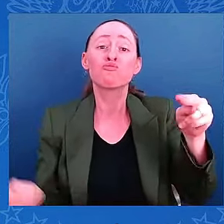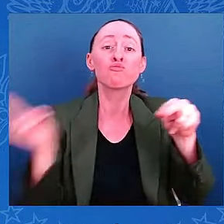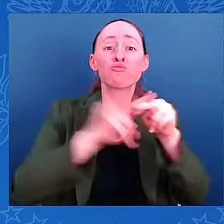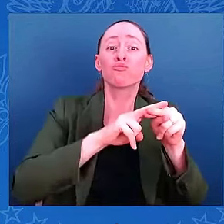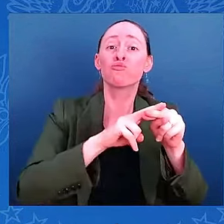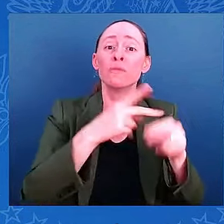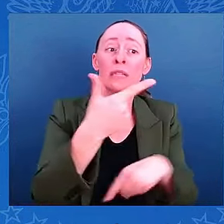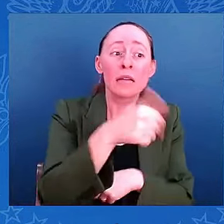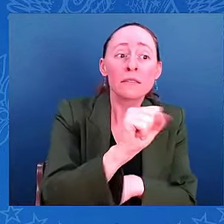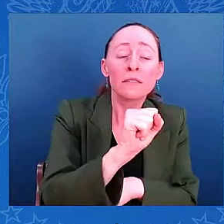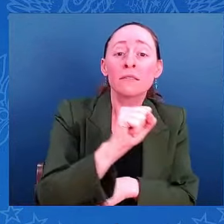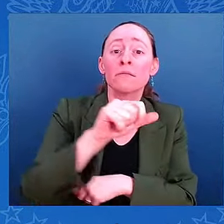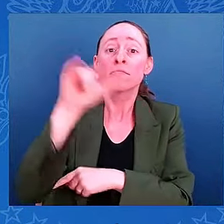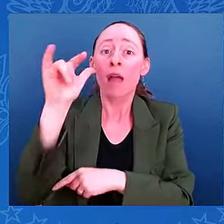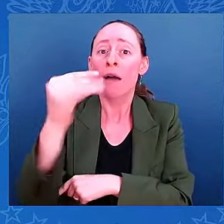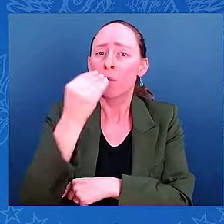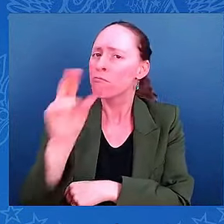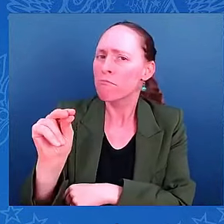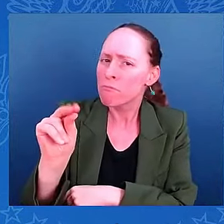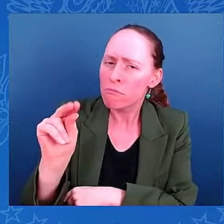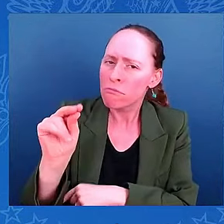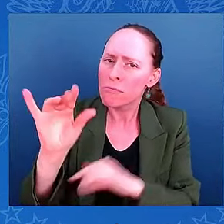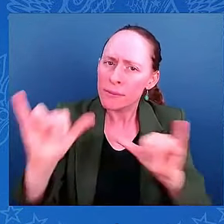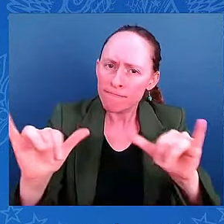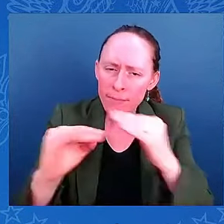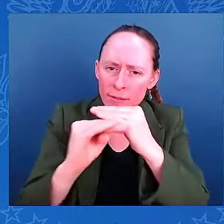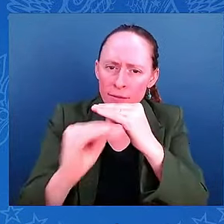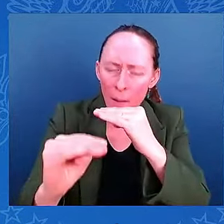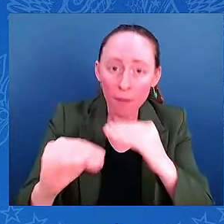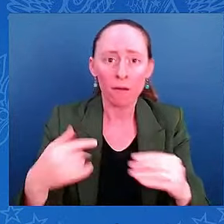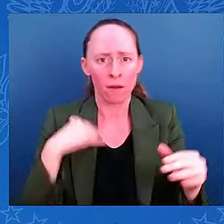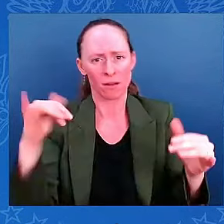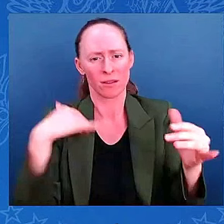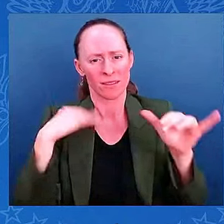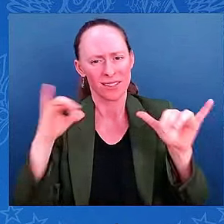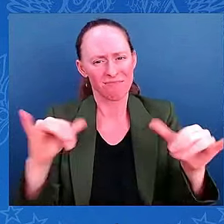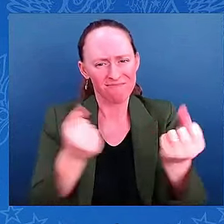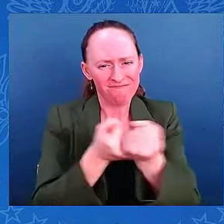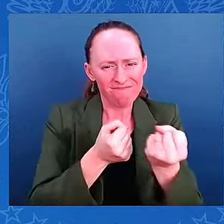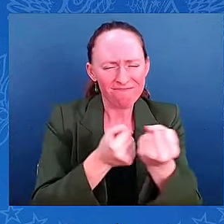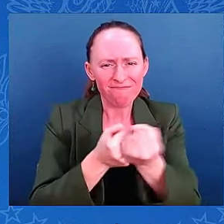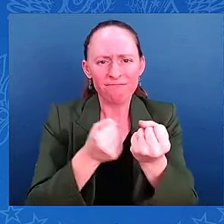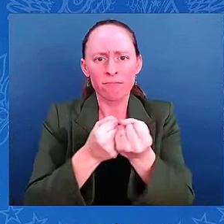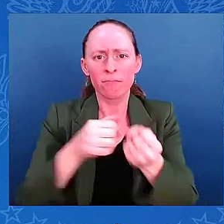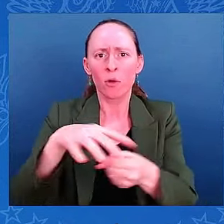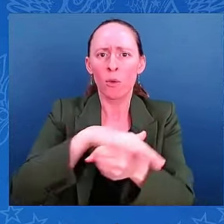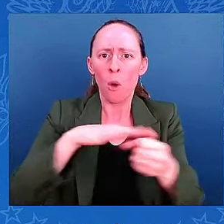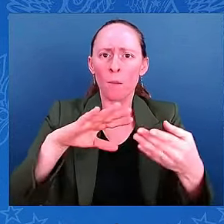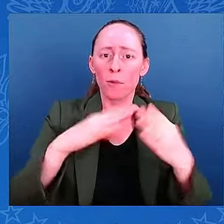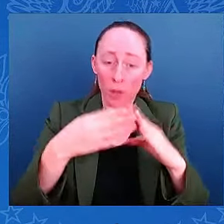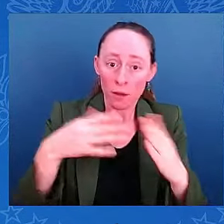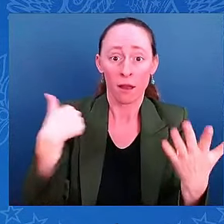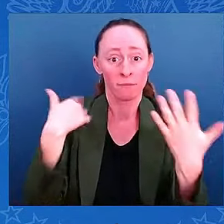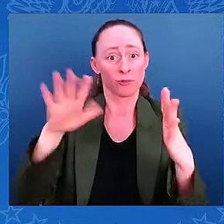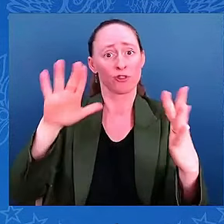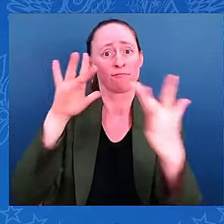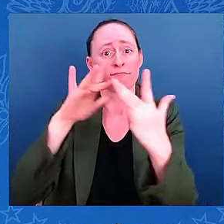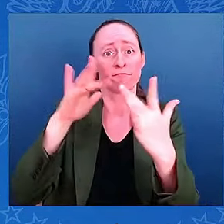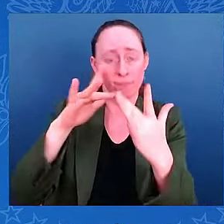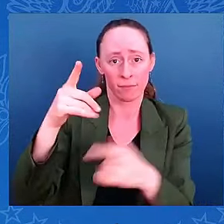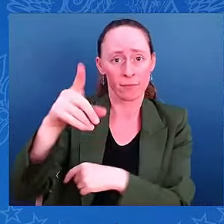I spoke with the Florida Governor DeSantis, with Mayor Tampa Castor, Mayor, the Tampa Mayor,